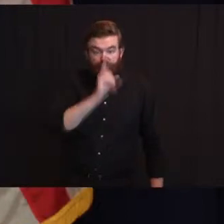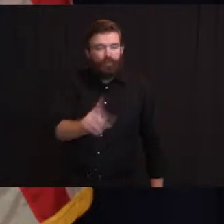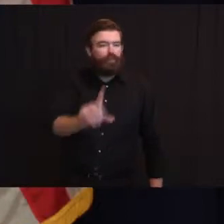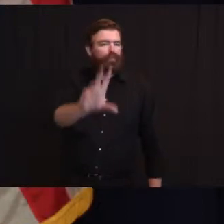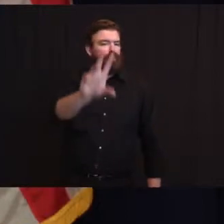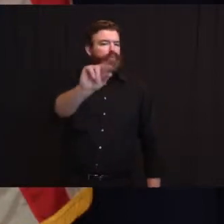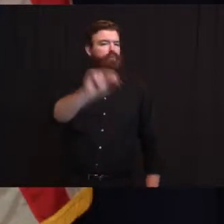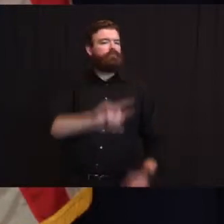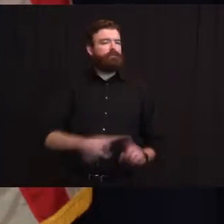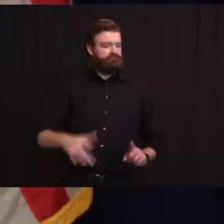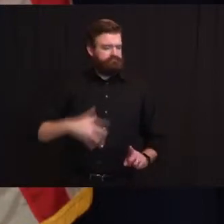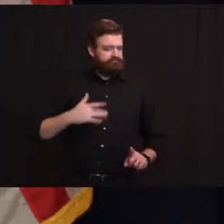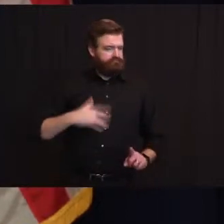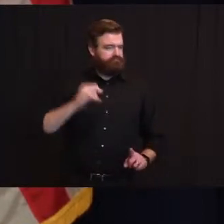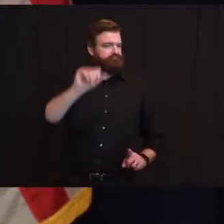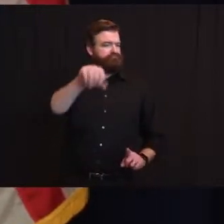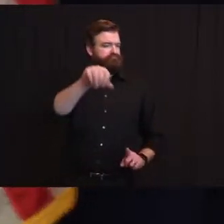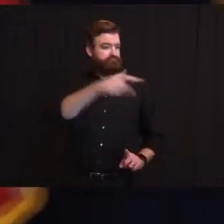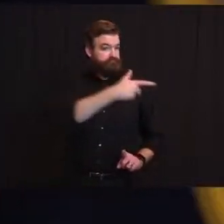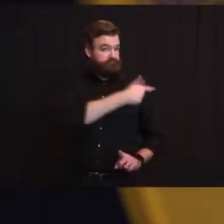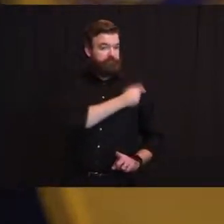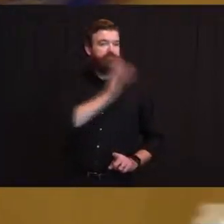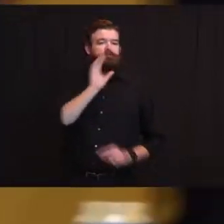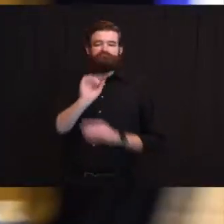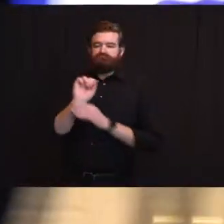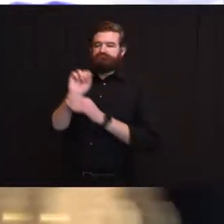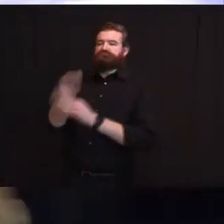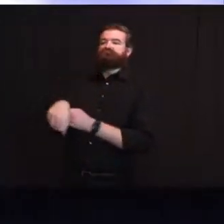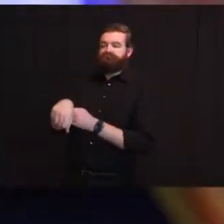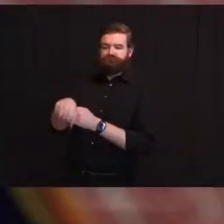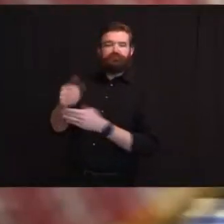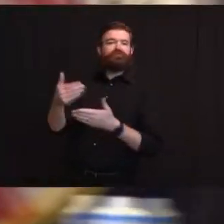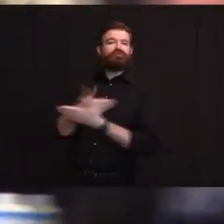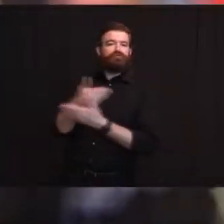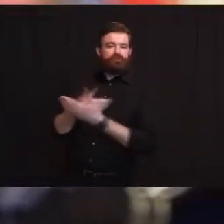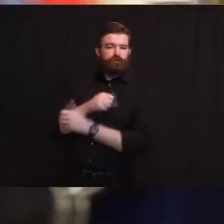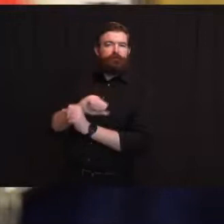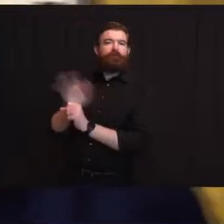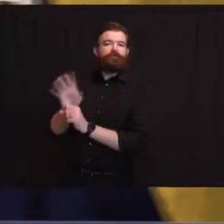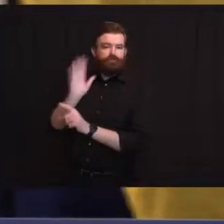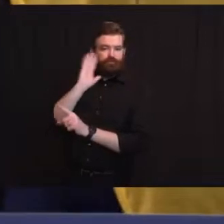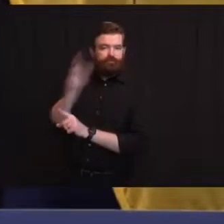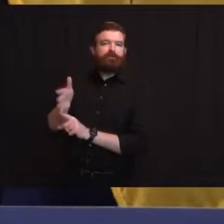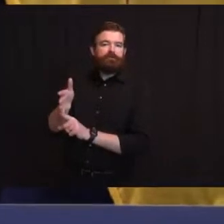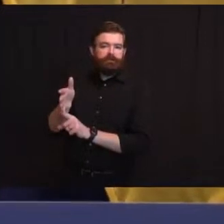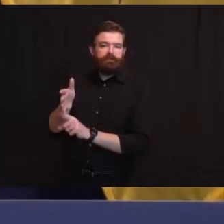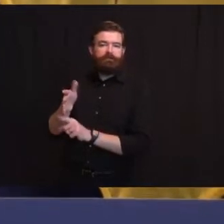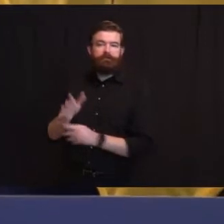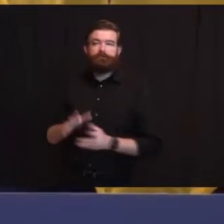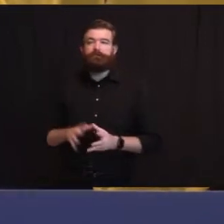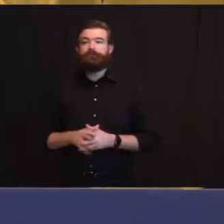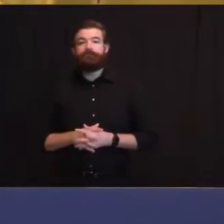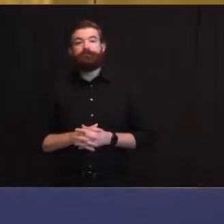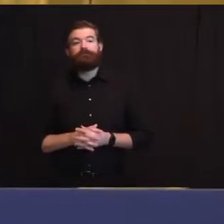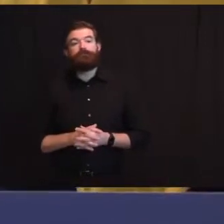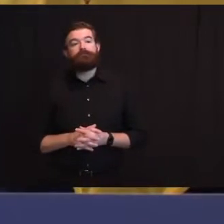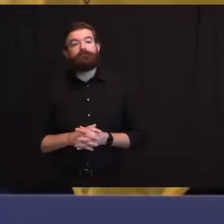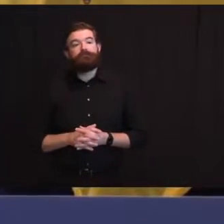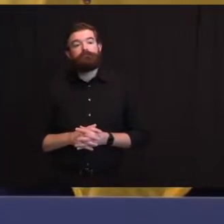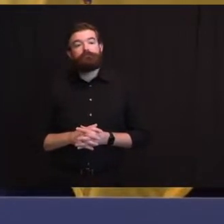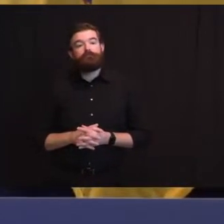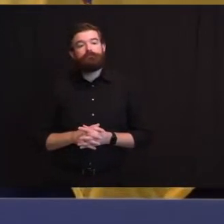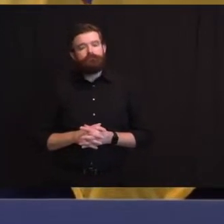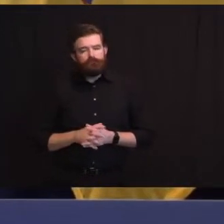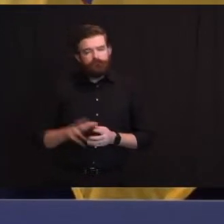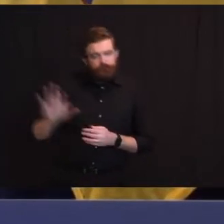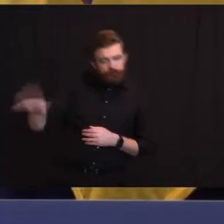as the current variants and the notion more easily transmitted but not